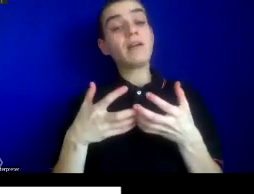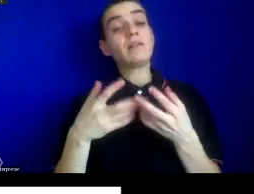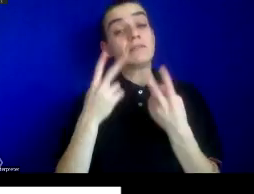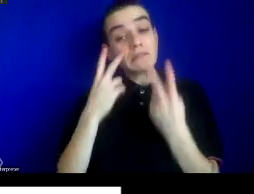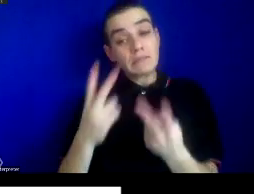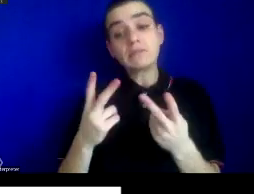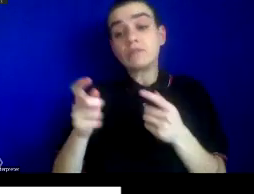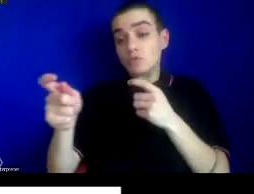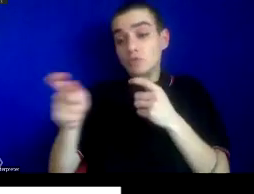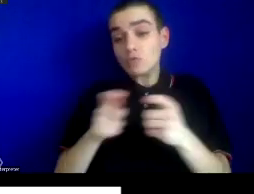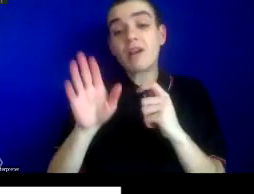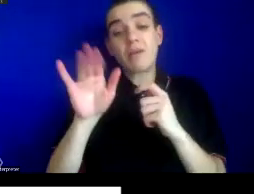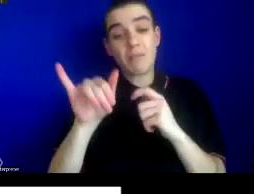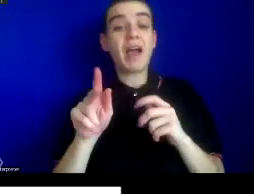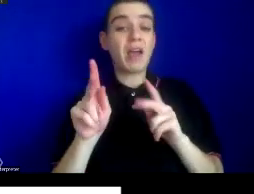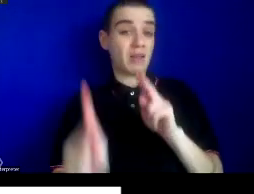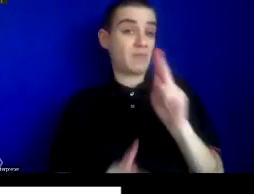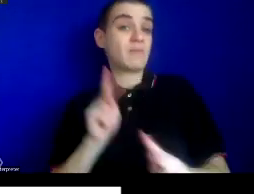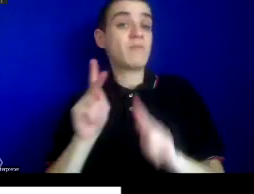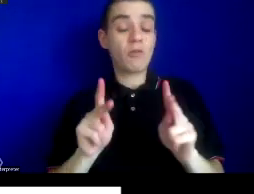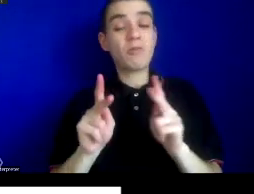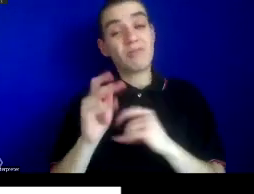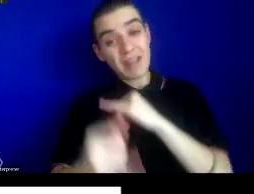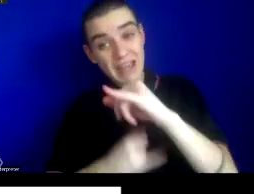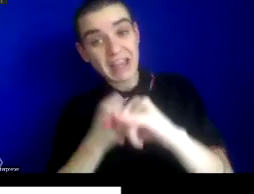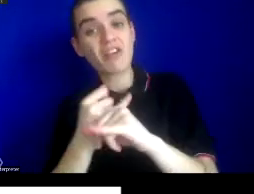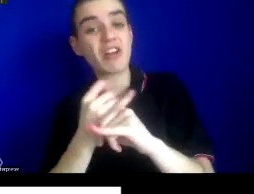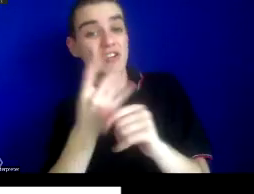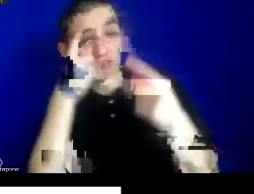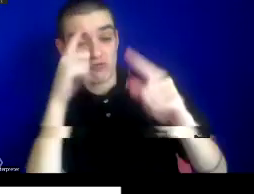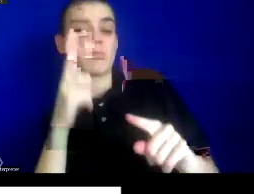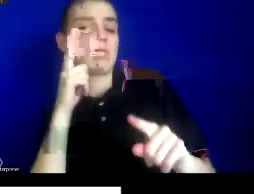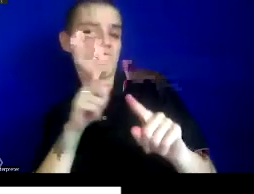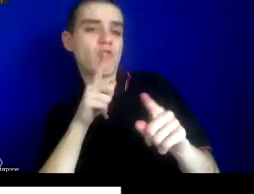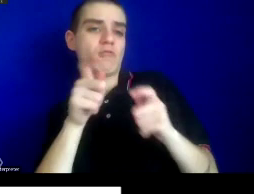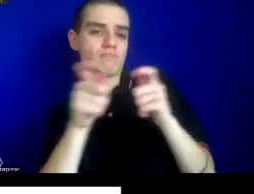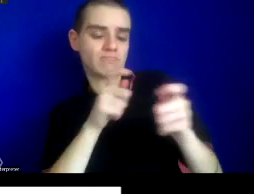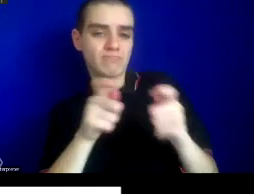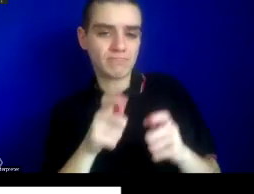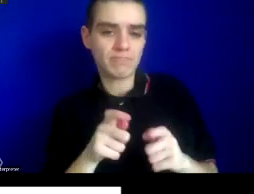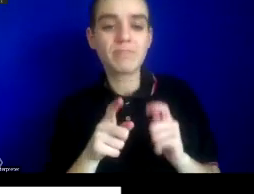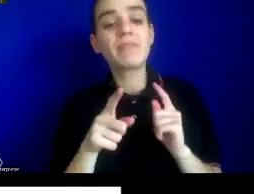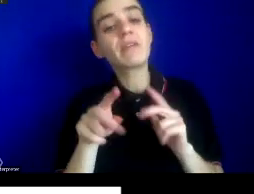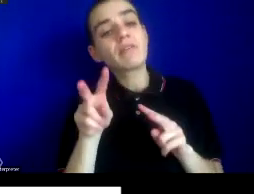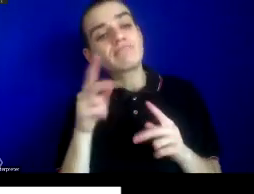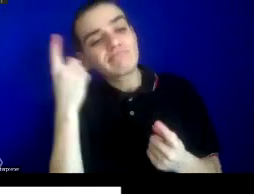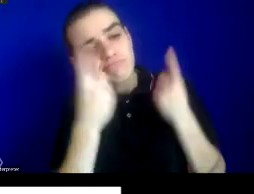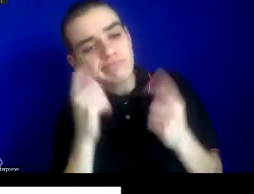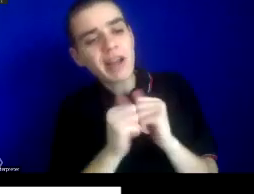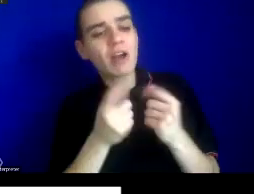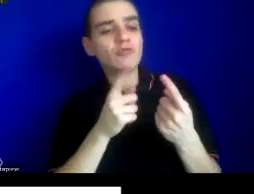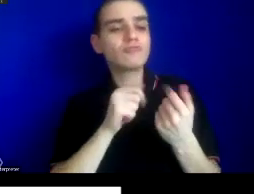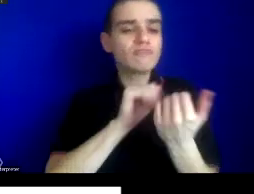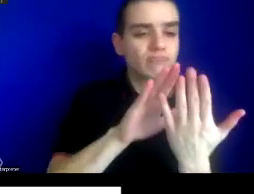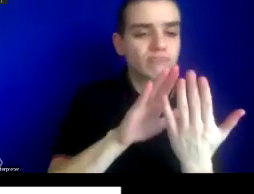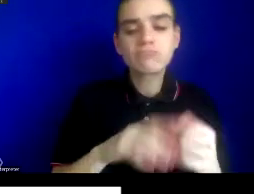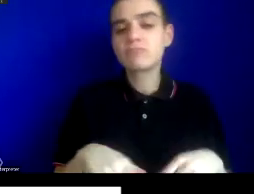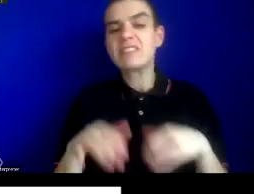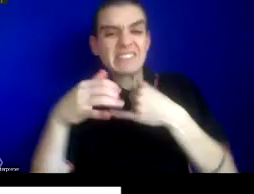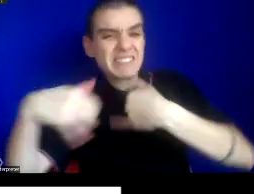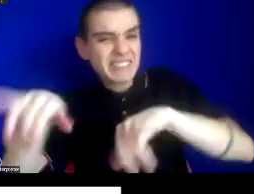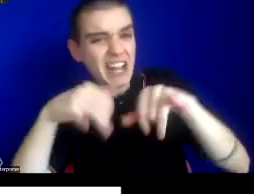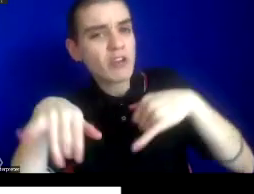and international agreements that legislate the responses to them, consider how to appraise their risk and standardize interventions. And these